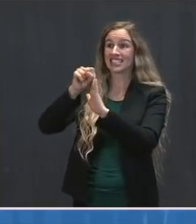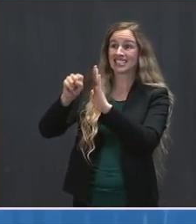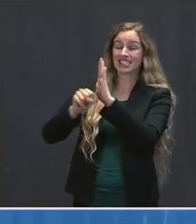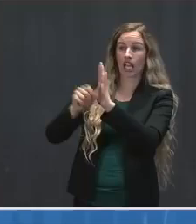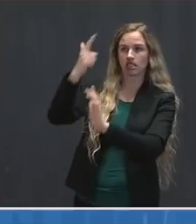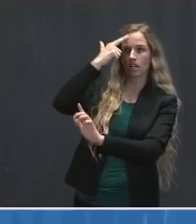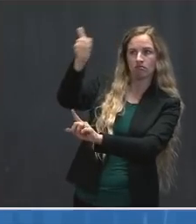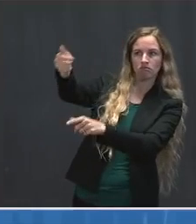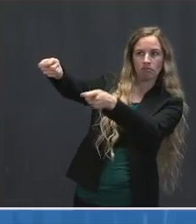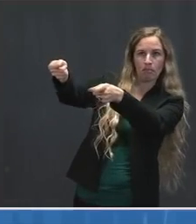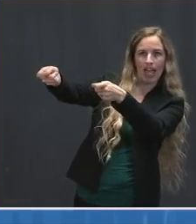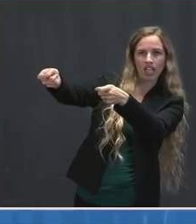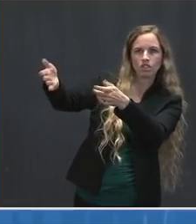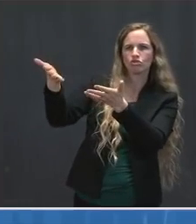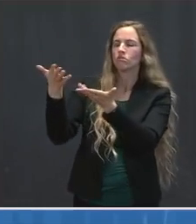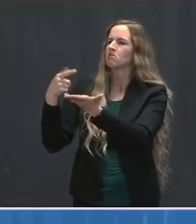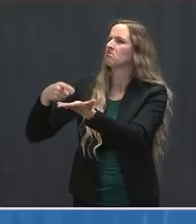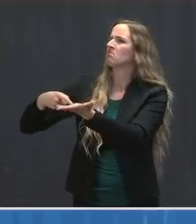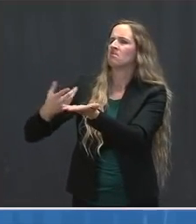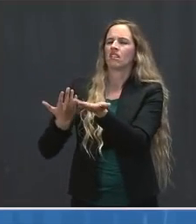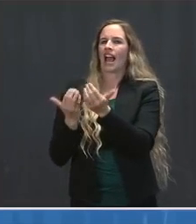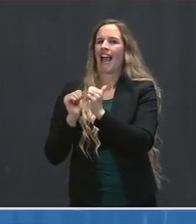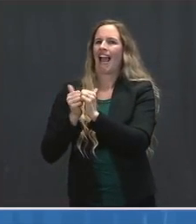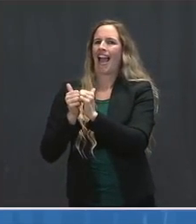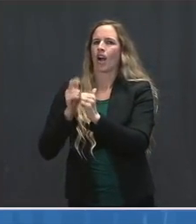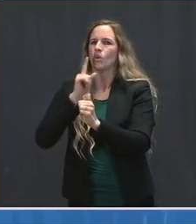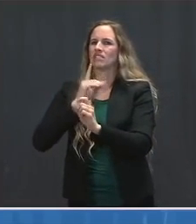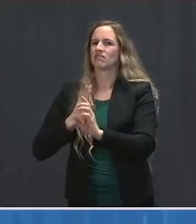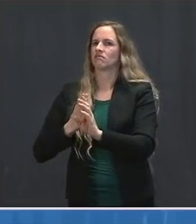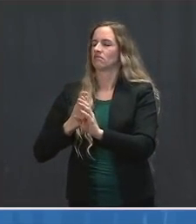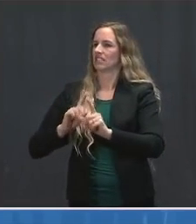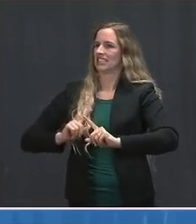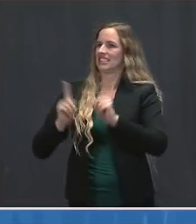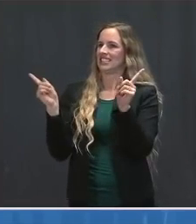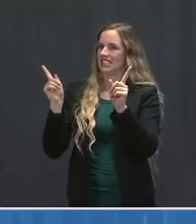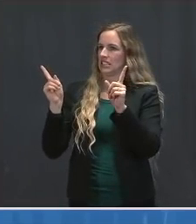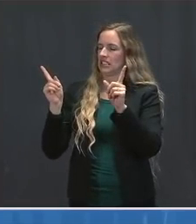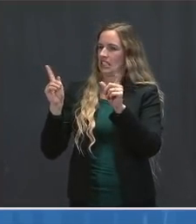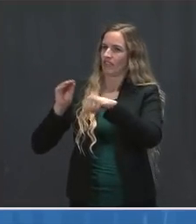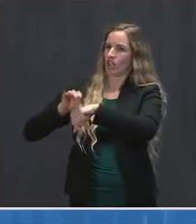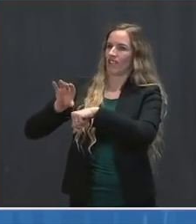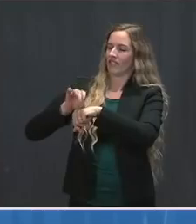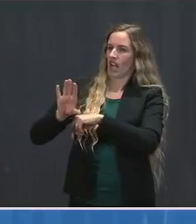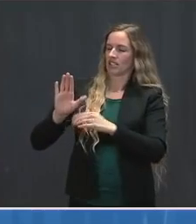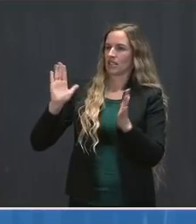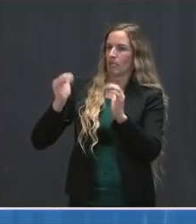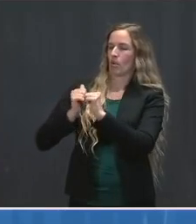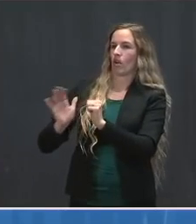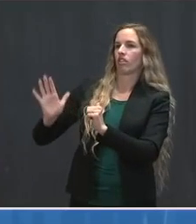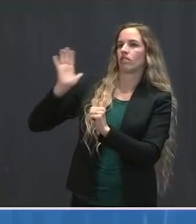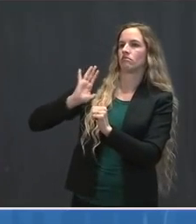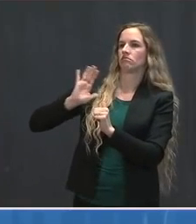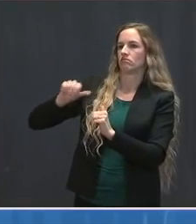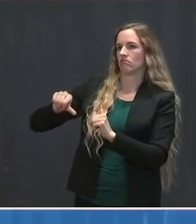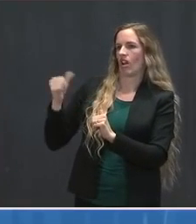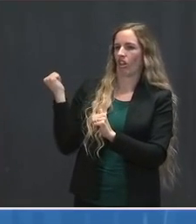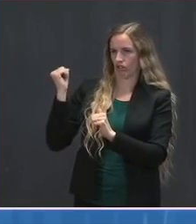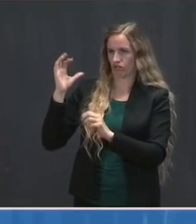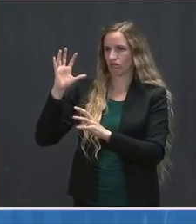what about your guidance is different from the prior administration, which also endorsed the ASIC guidelines?